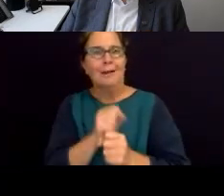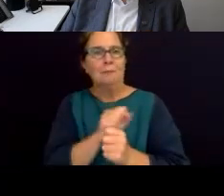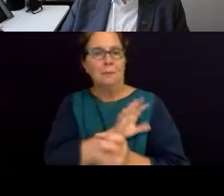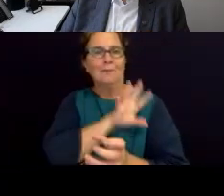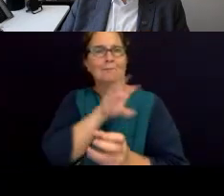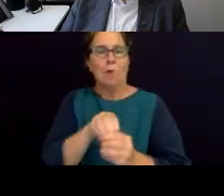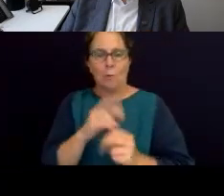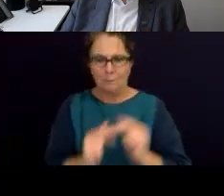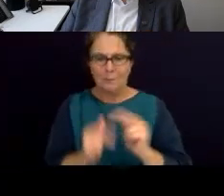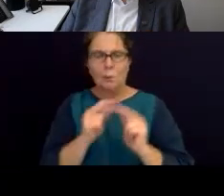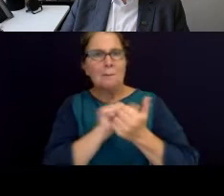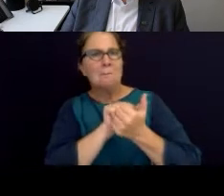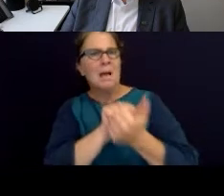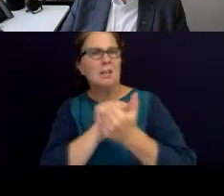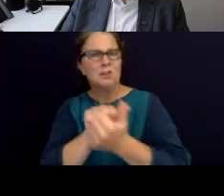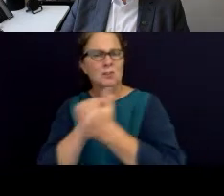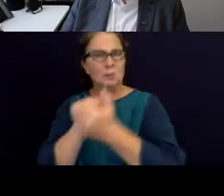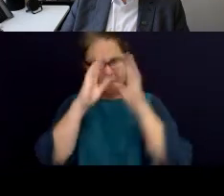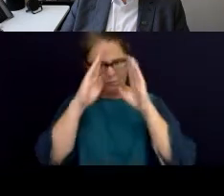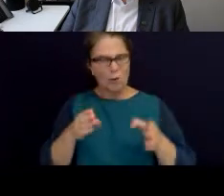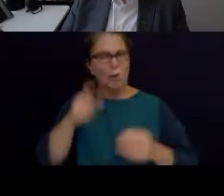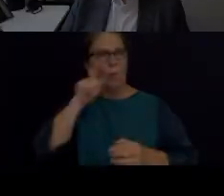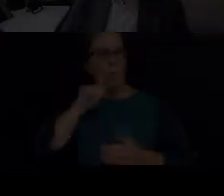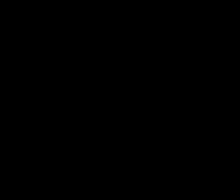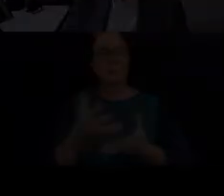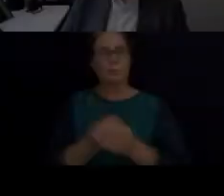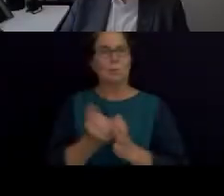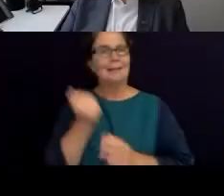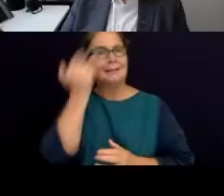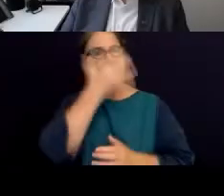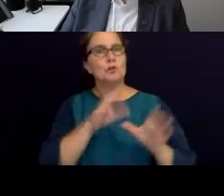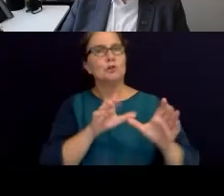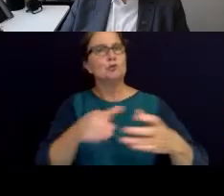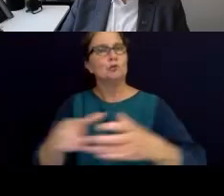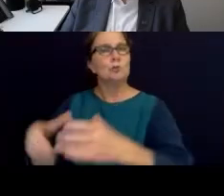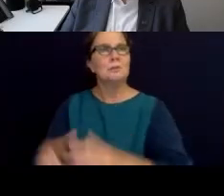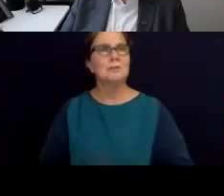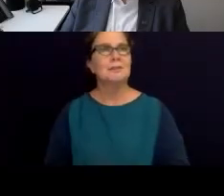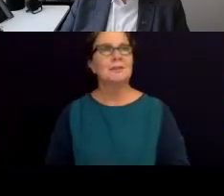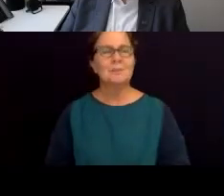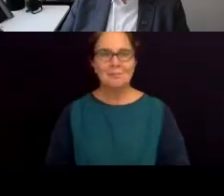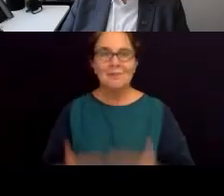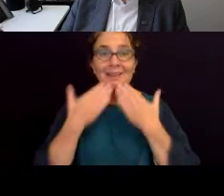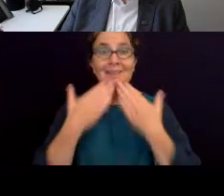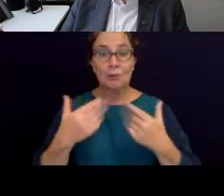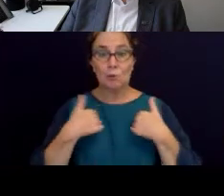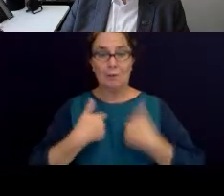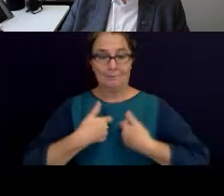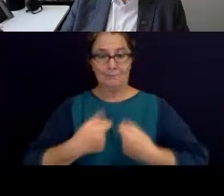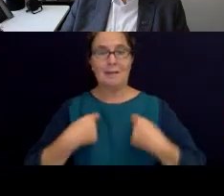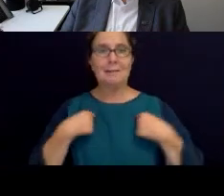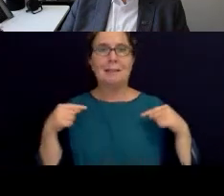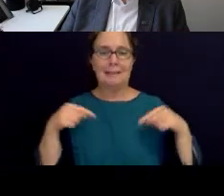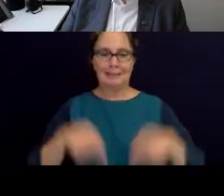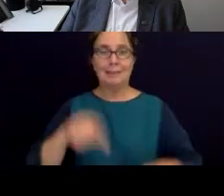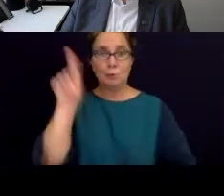building partnerships focused on water rights with Indigenous groups? So thank you so much for having me here today. I will